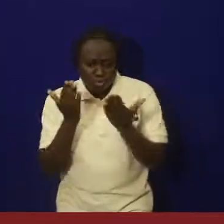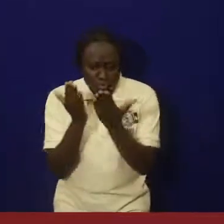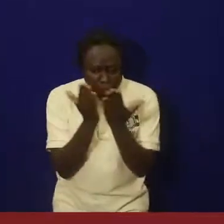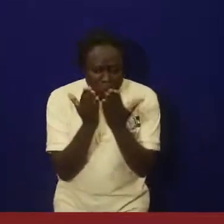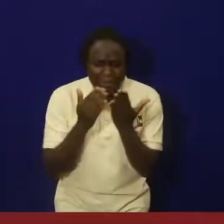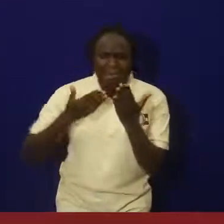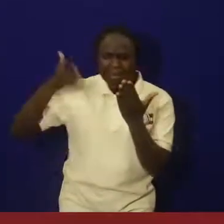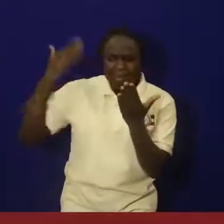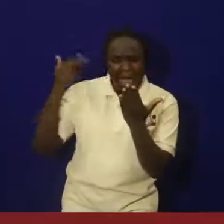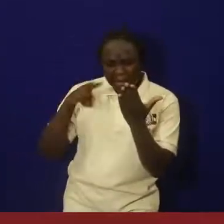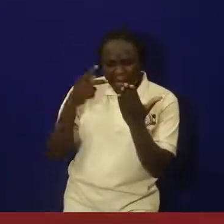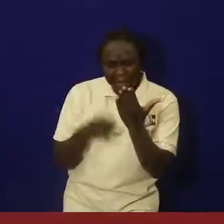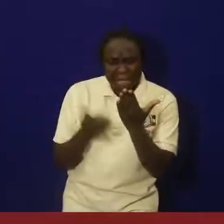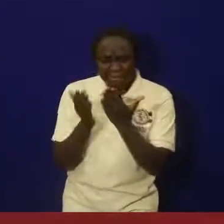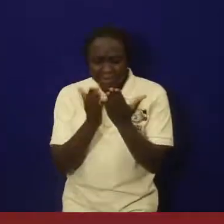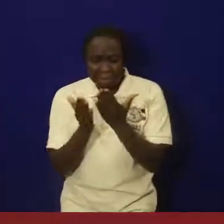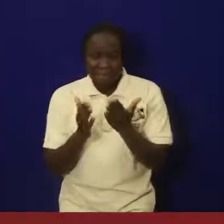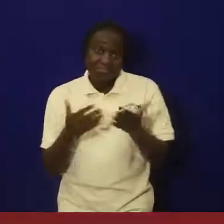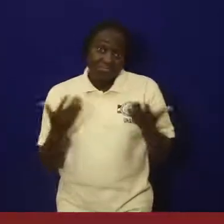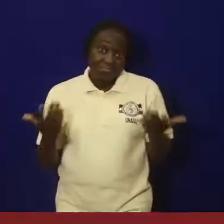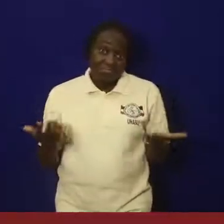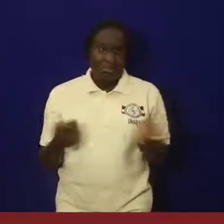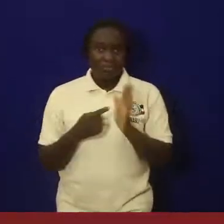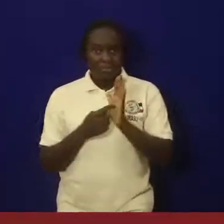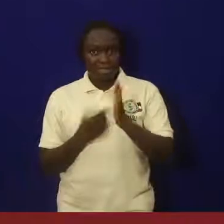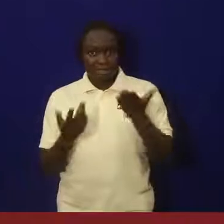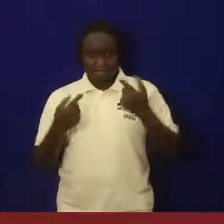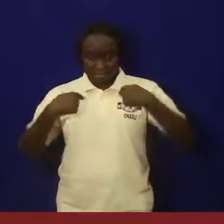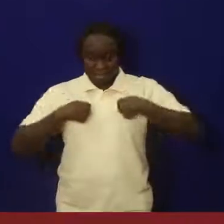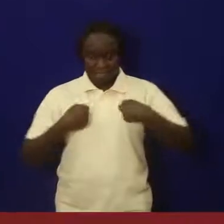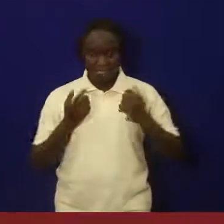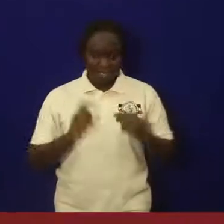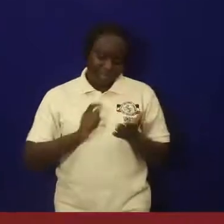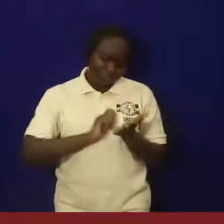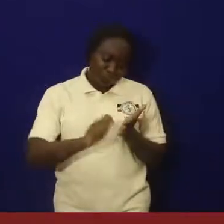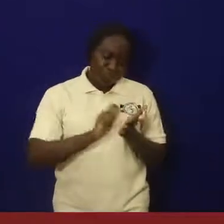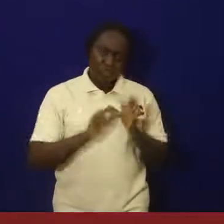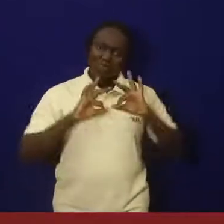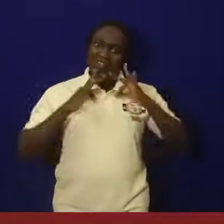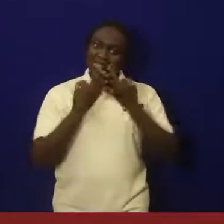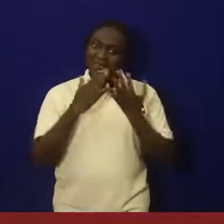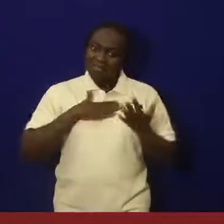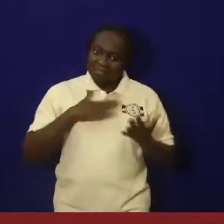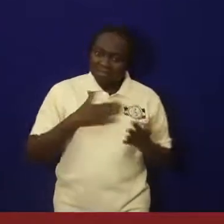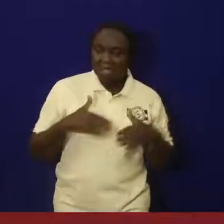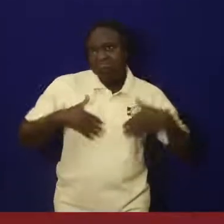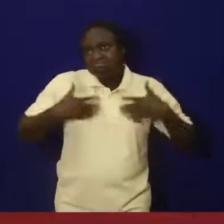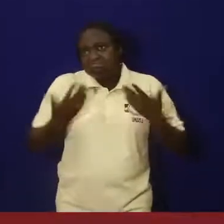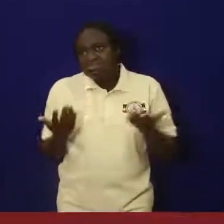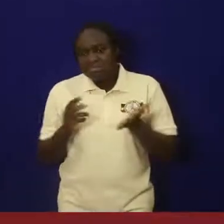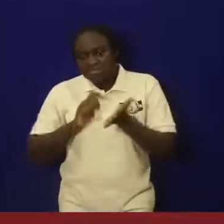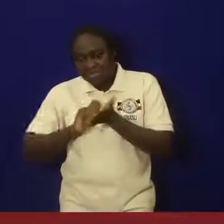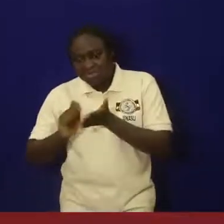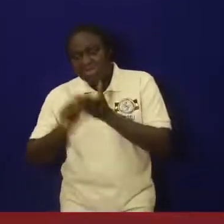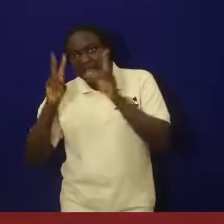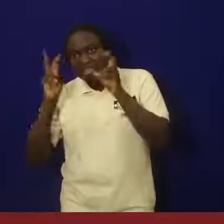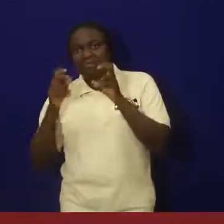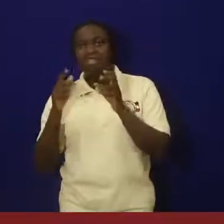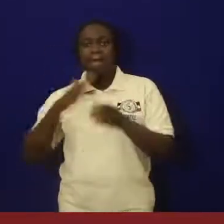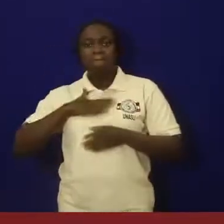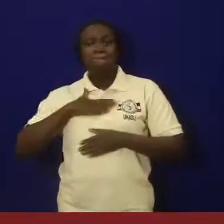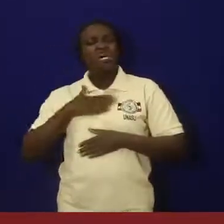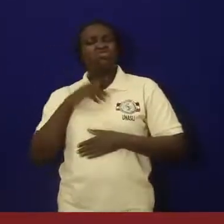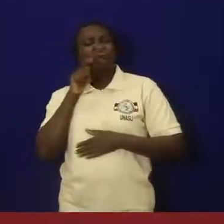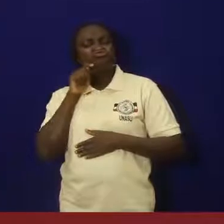may write about my family. I might write about my tribe. I can write